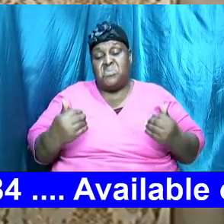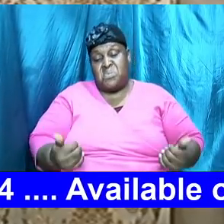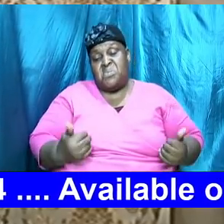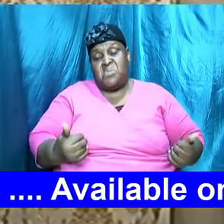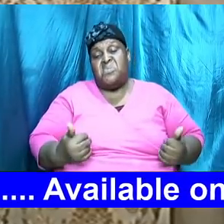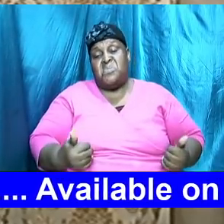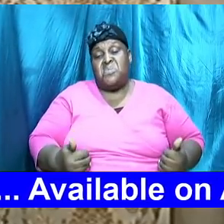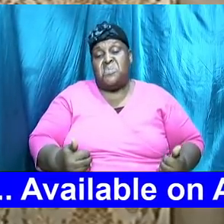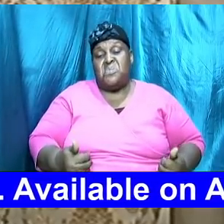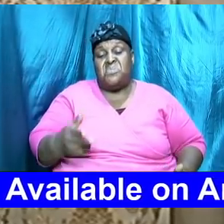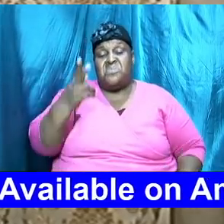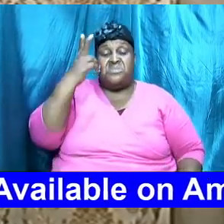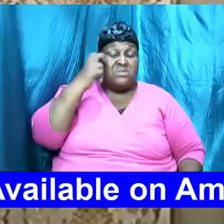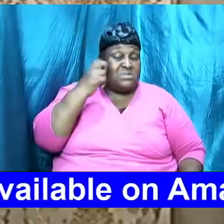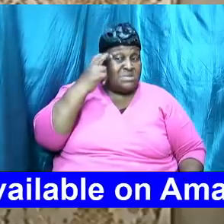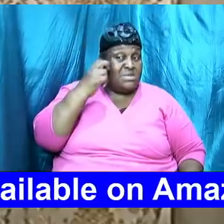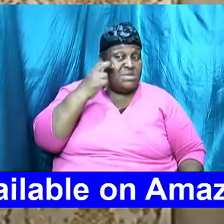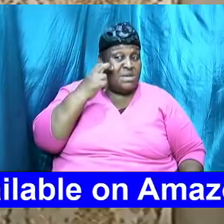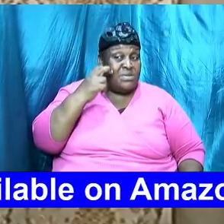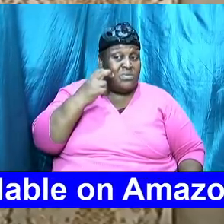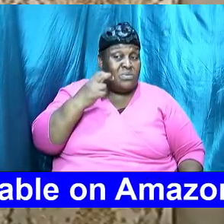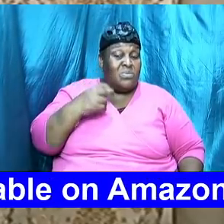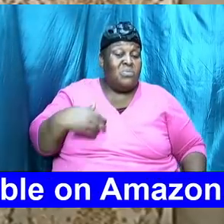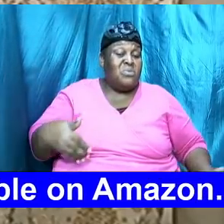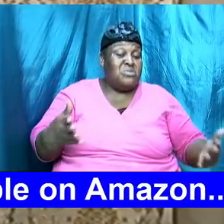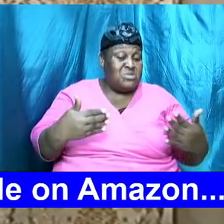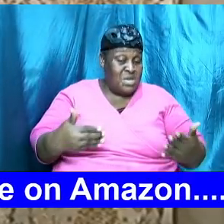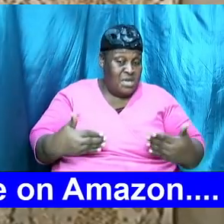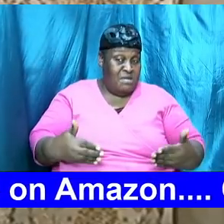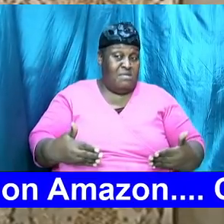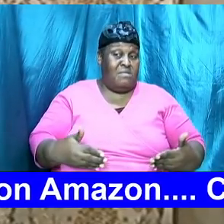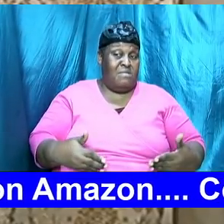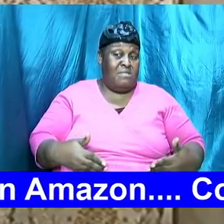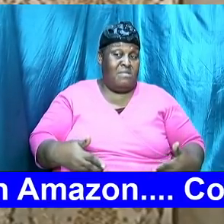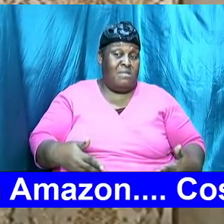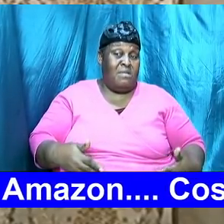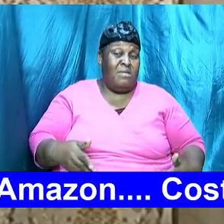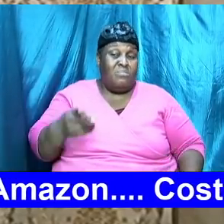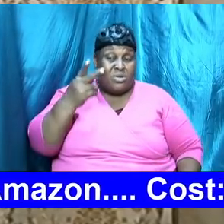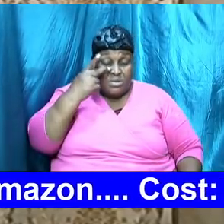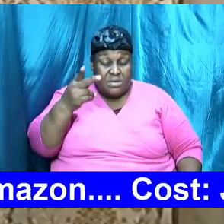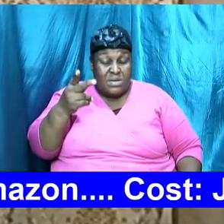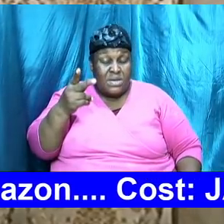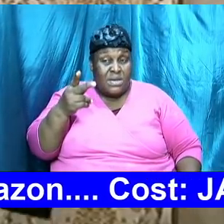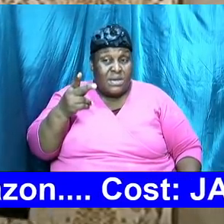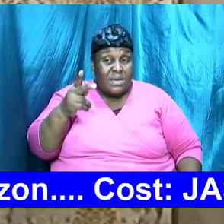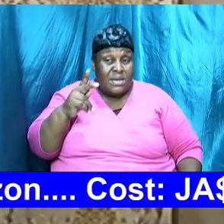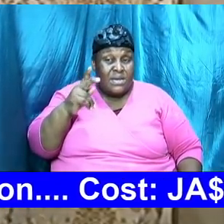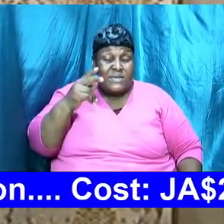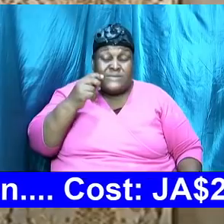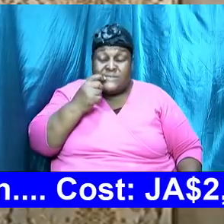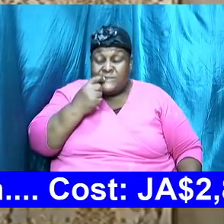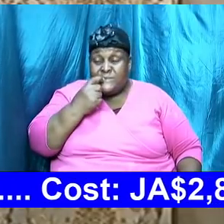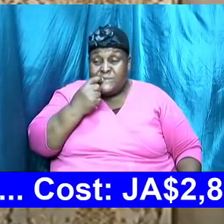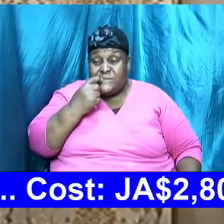already here and I want us to look at this and these are very serious things Satan was already here